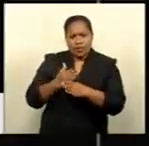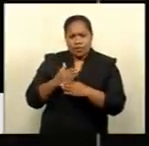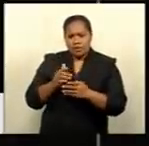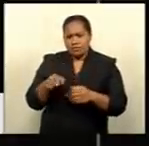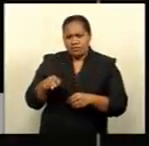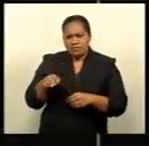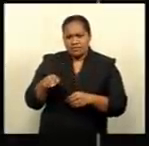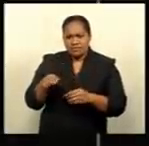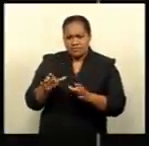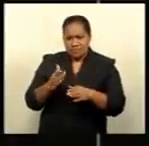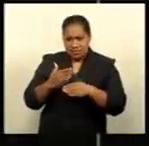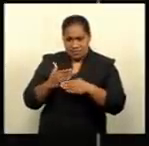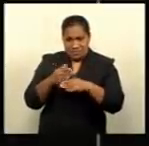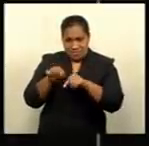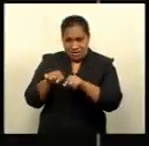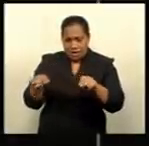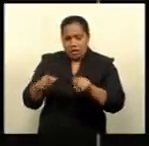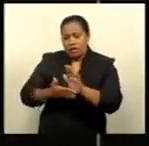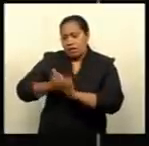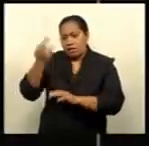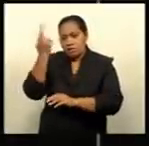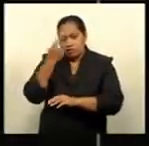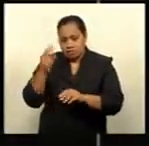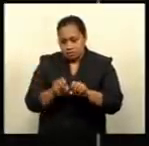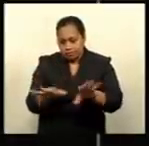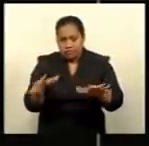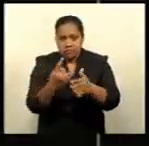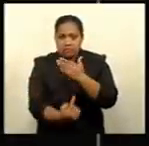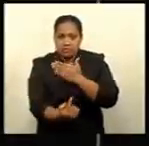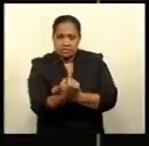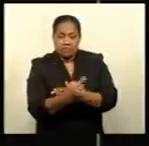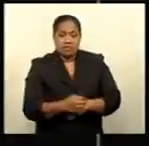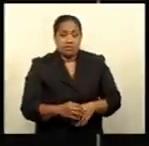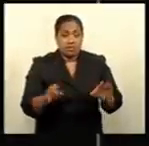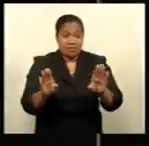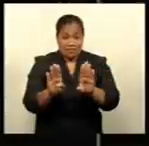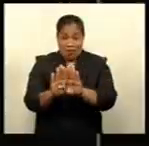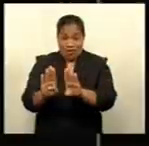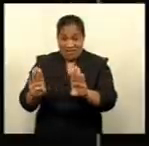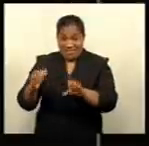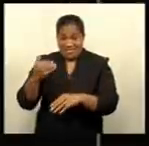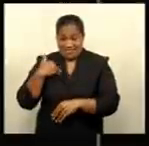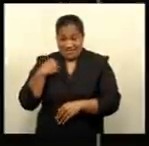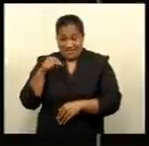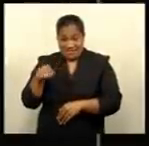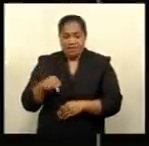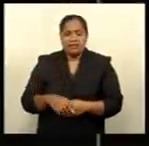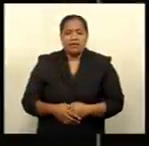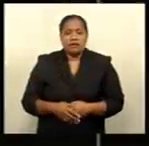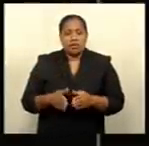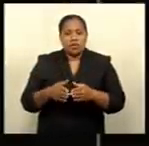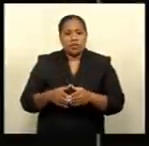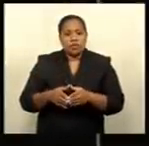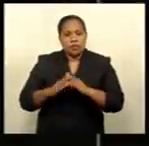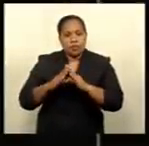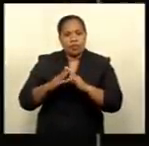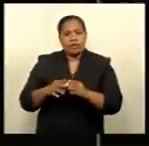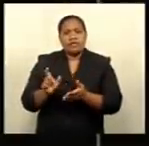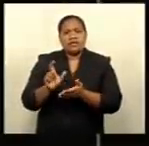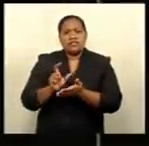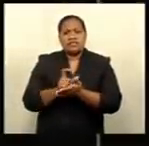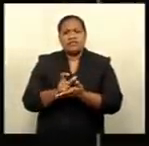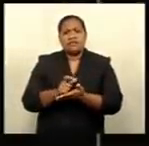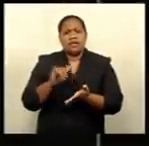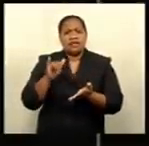risk during this pandemic. The border health protection facility has been established in the Civil Aviation Authority of Fiji